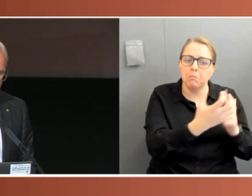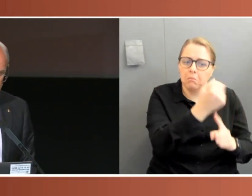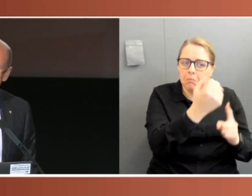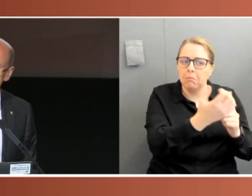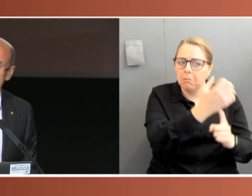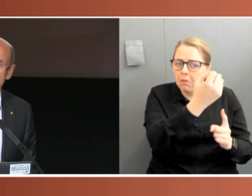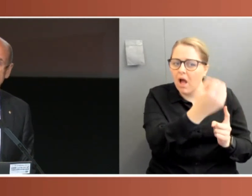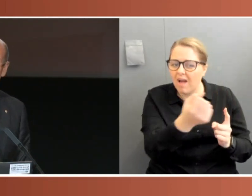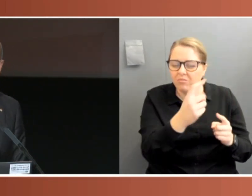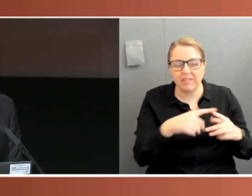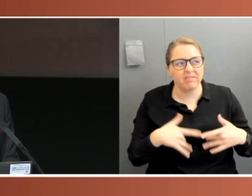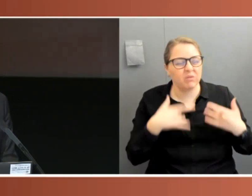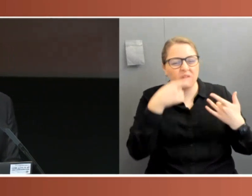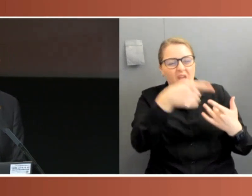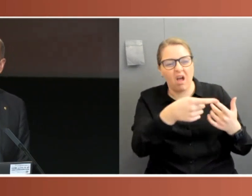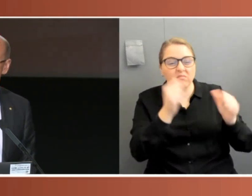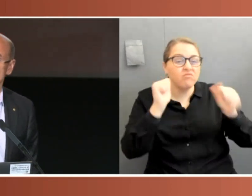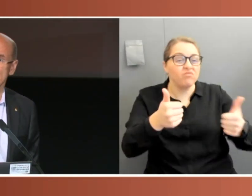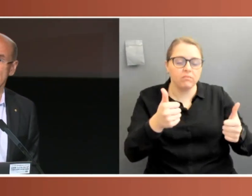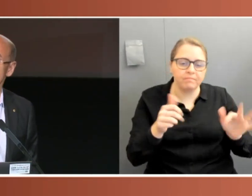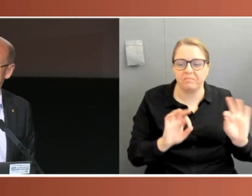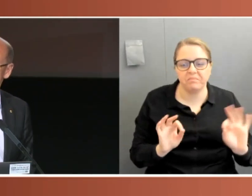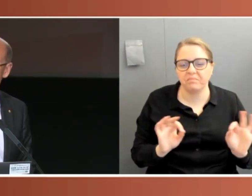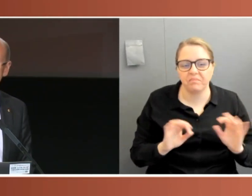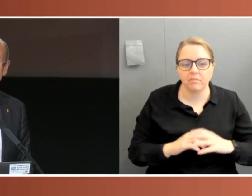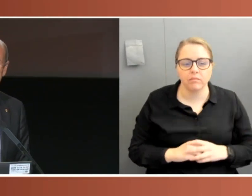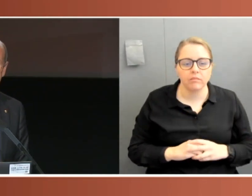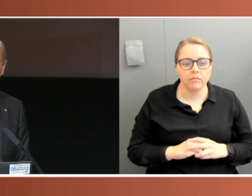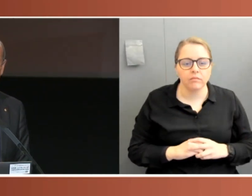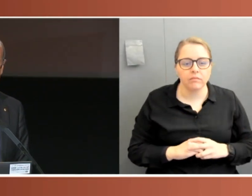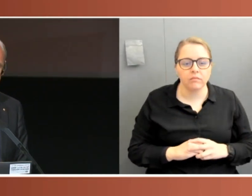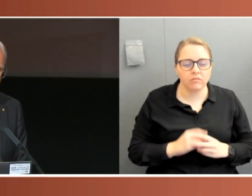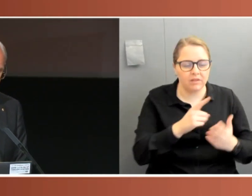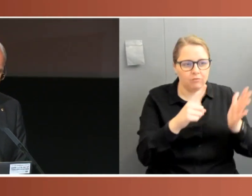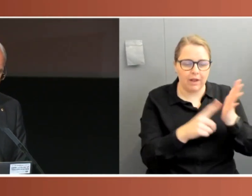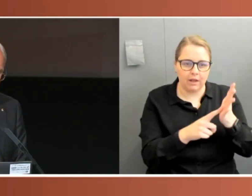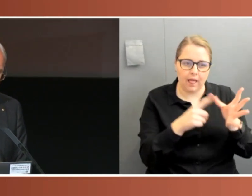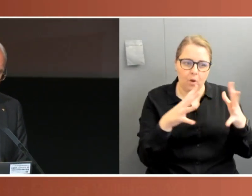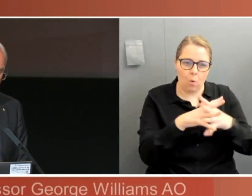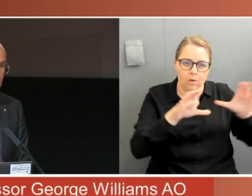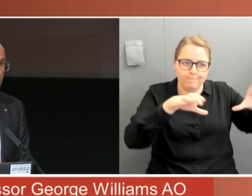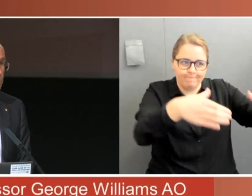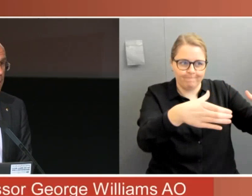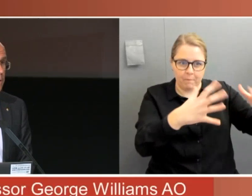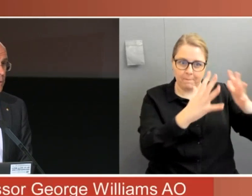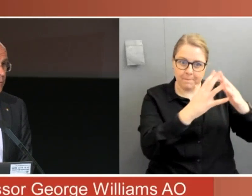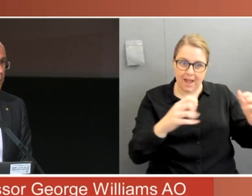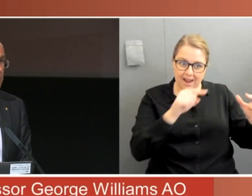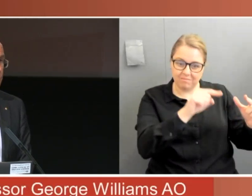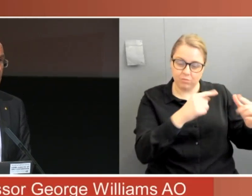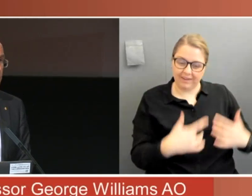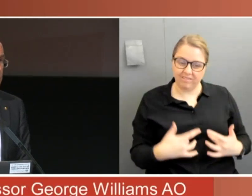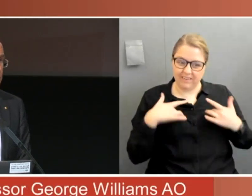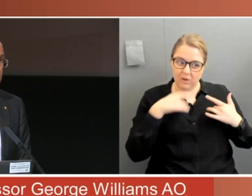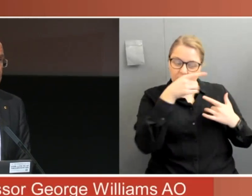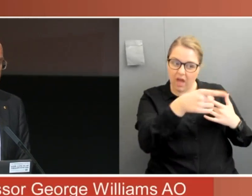It didn't live up to expectations for what a legislative body should do during this period. Though, of course, the answer differed,